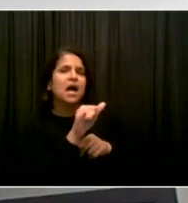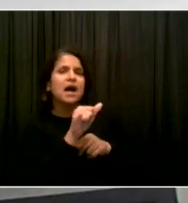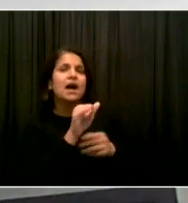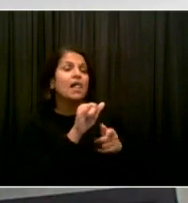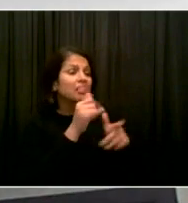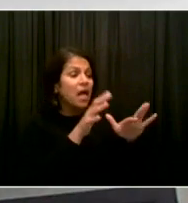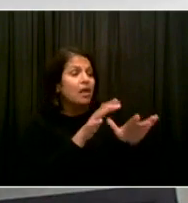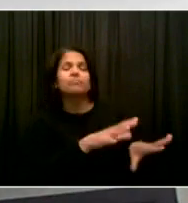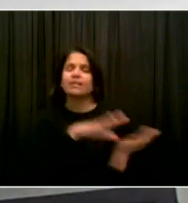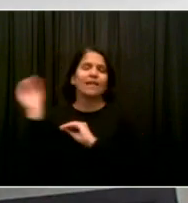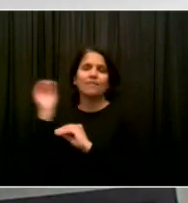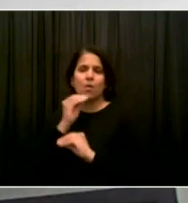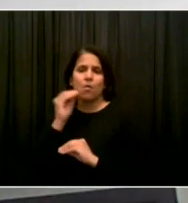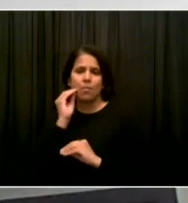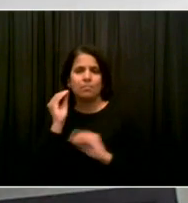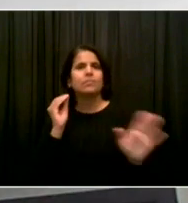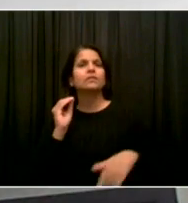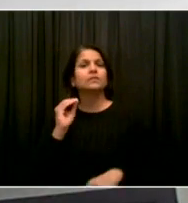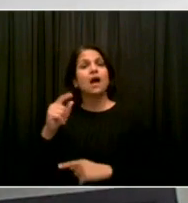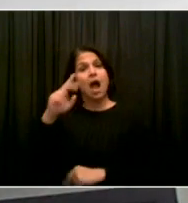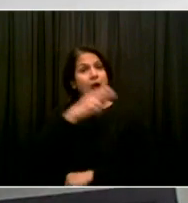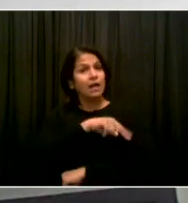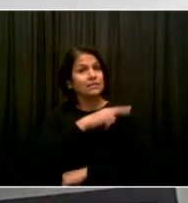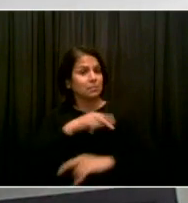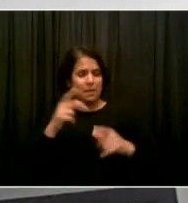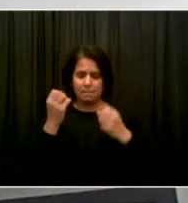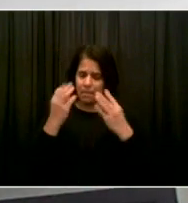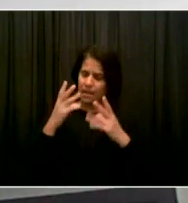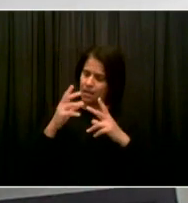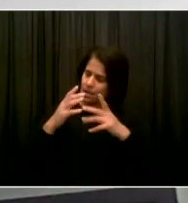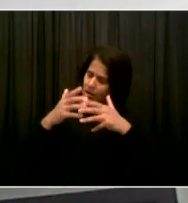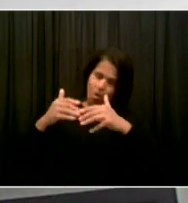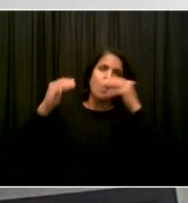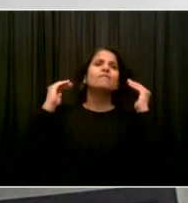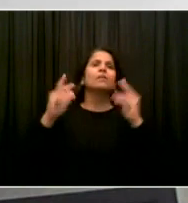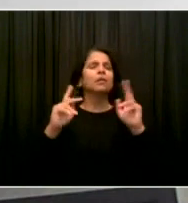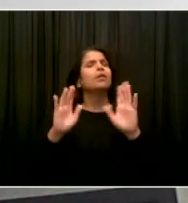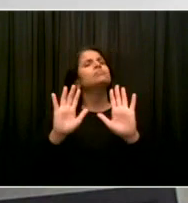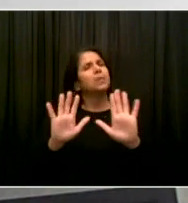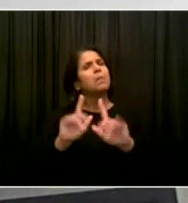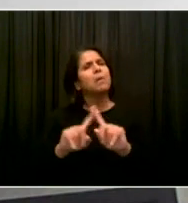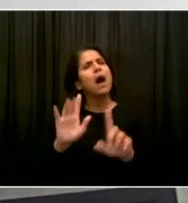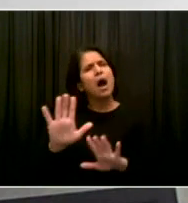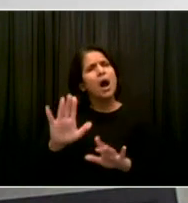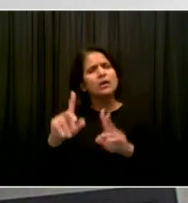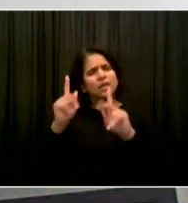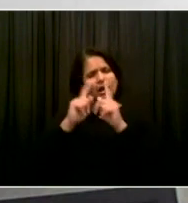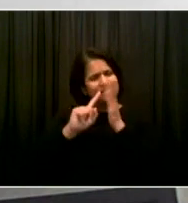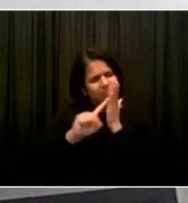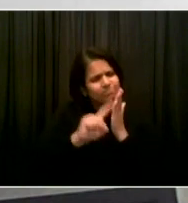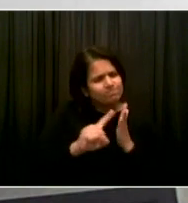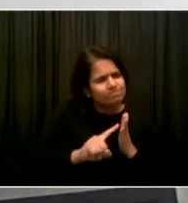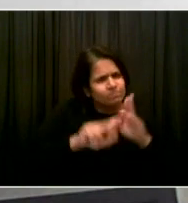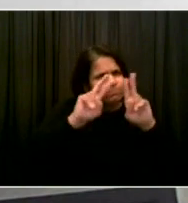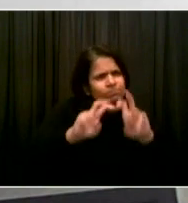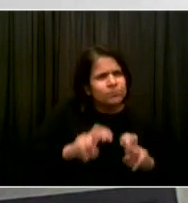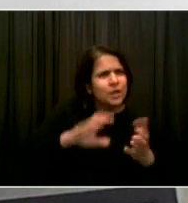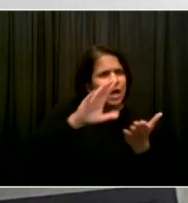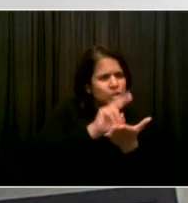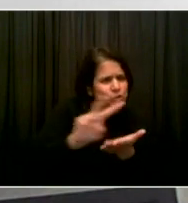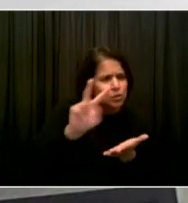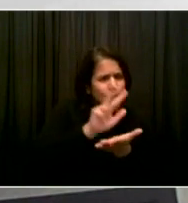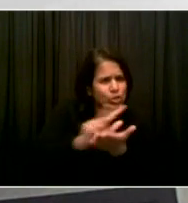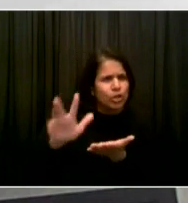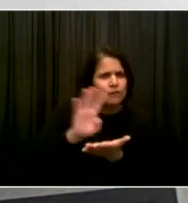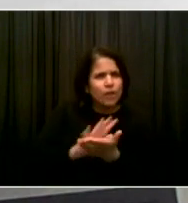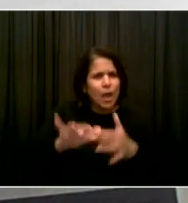I think we'll know the answer in a week or two of exactly what proportion of New Yorkers who get